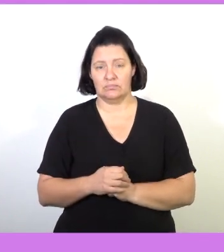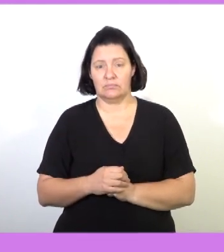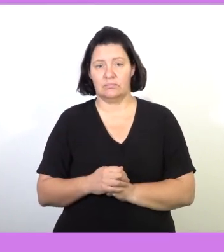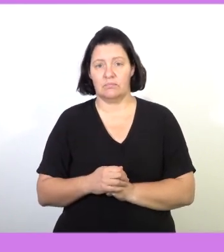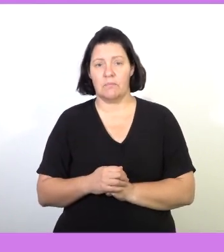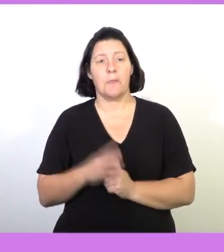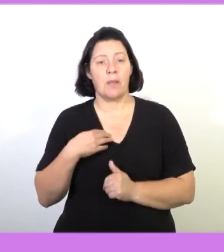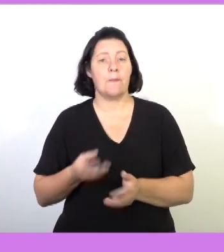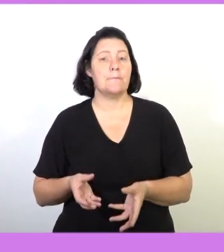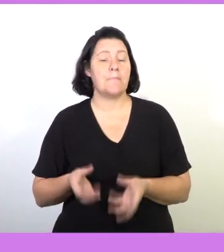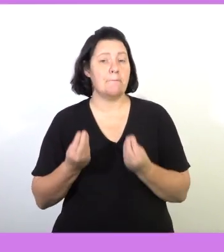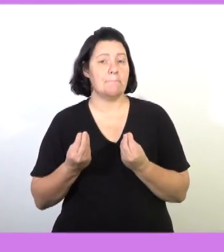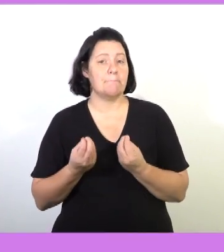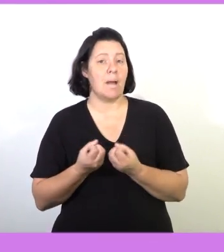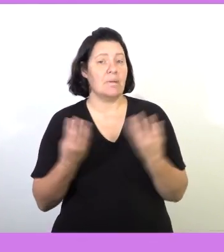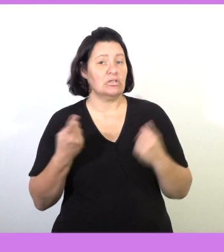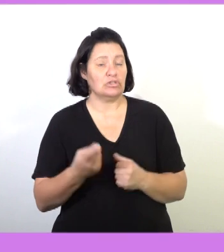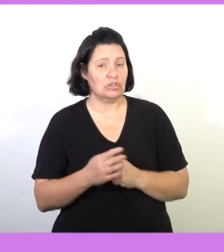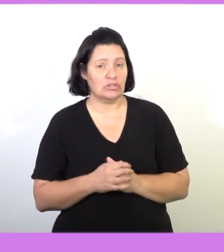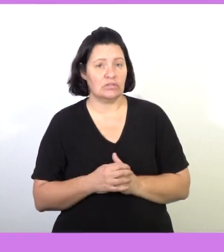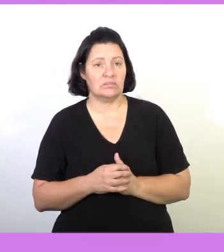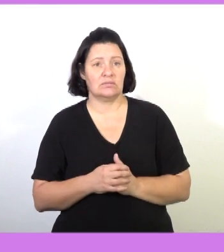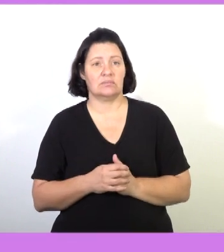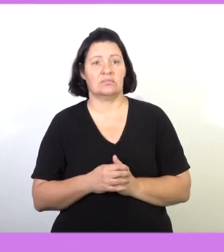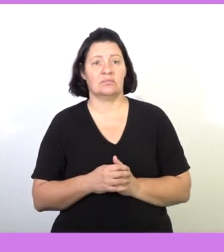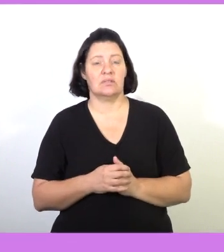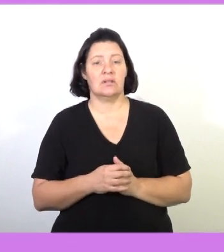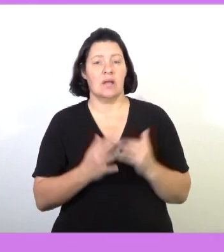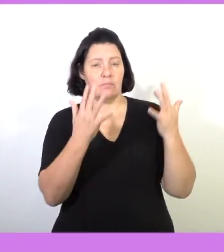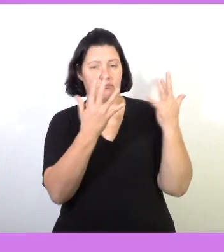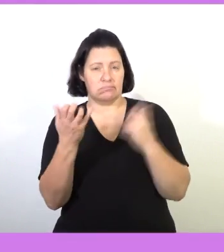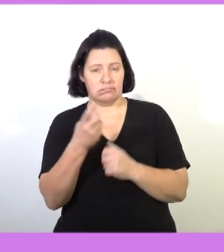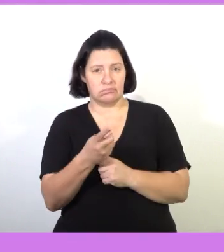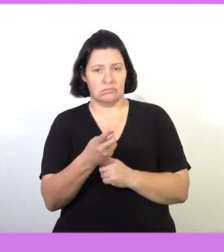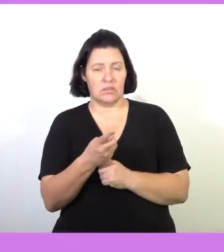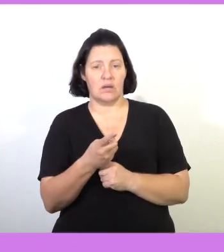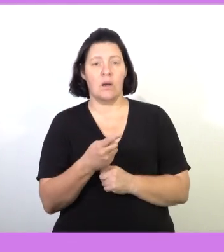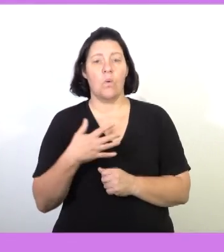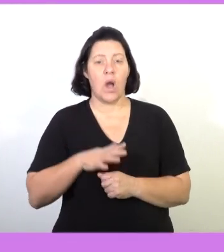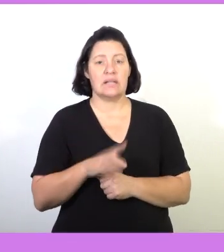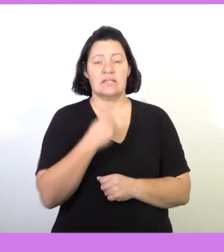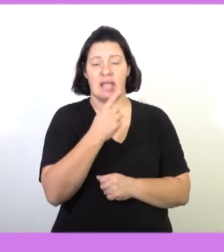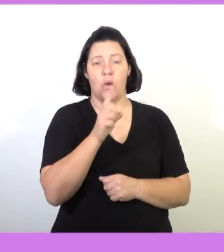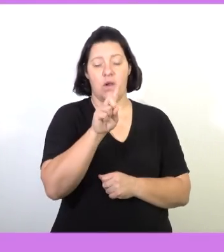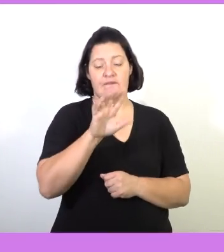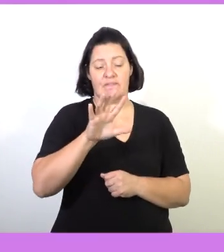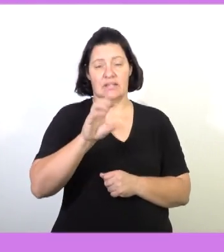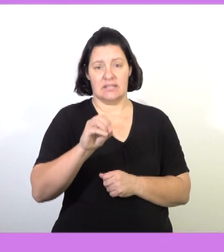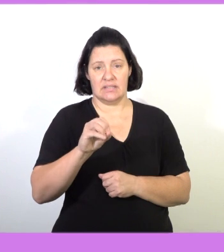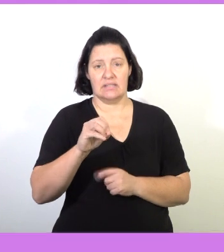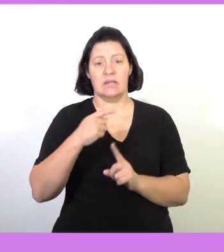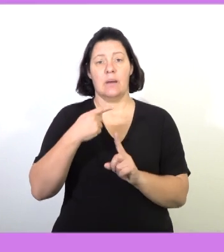And this will give us what? I'm going to write the answer there. Let's calculate. We then say 150